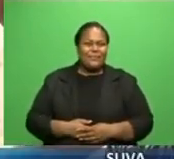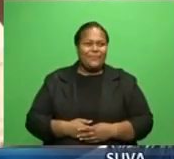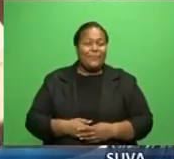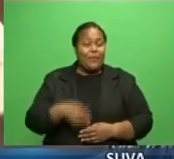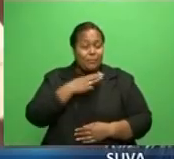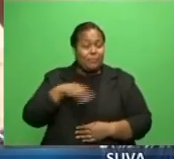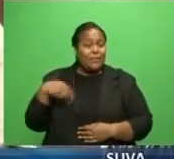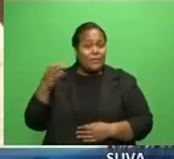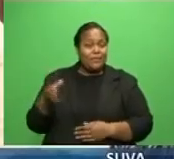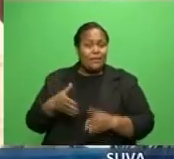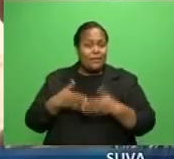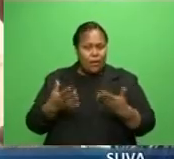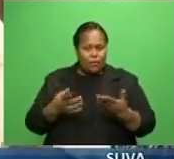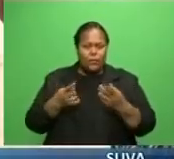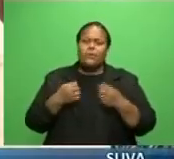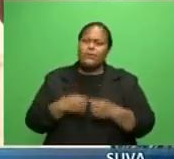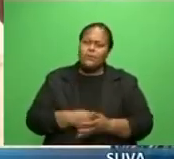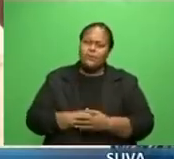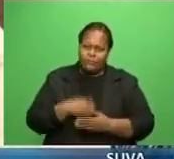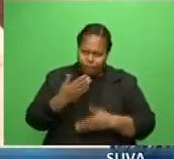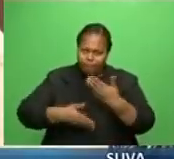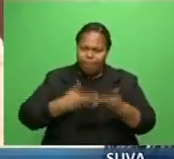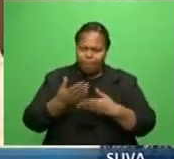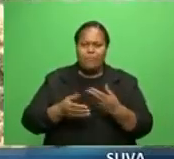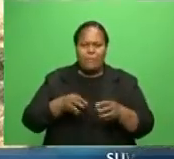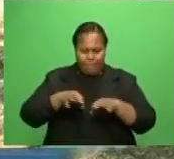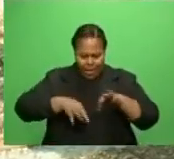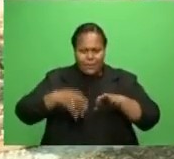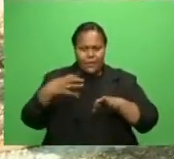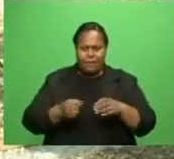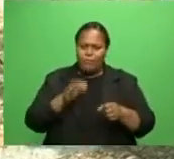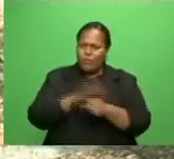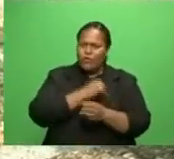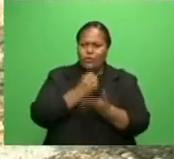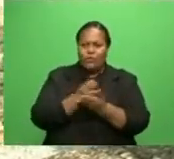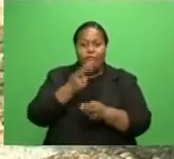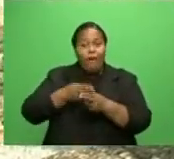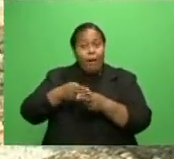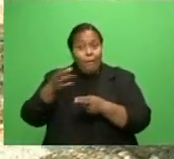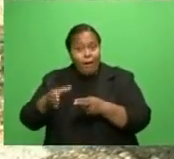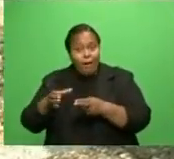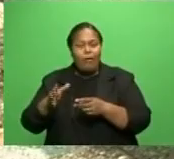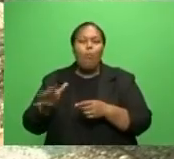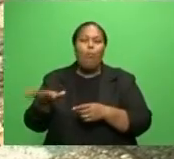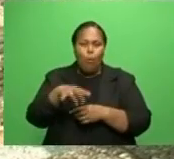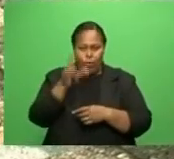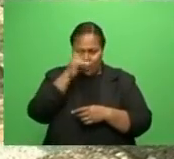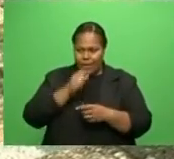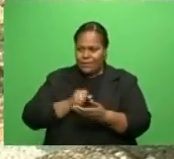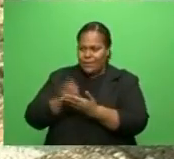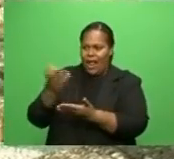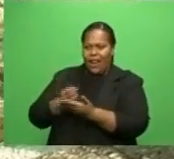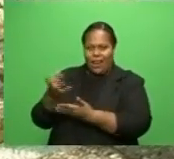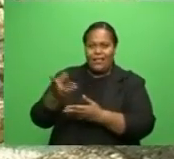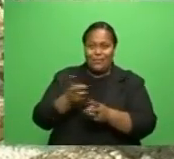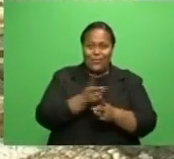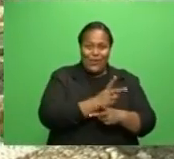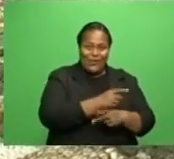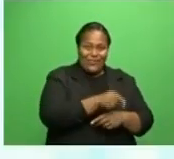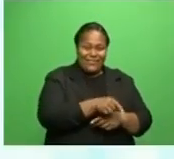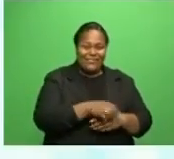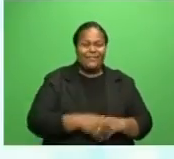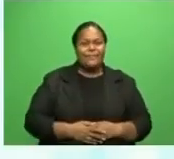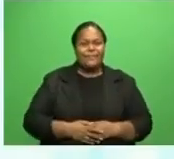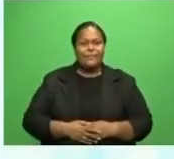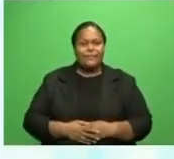plans are in place to ensure farmers are able to market all their produce. Going forward, we will be launching a